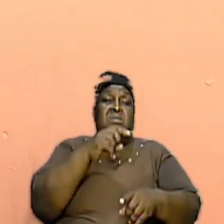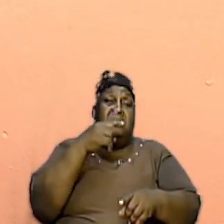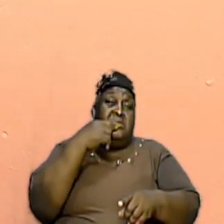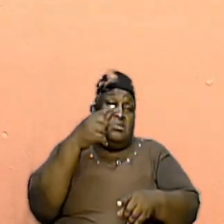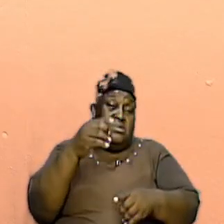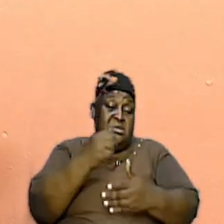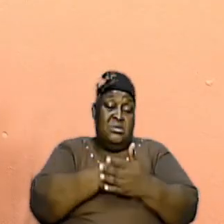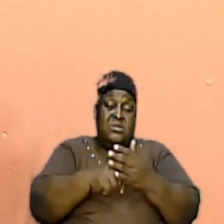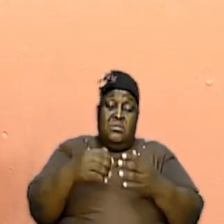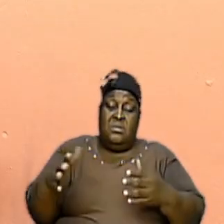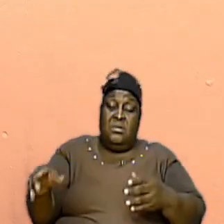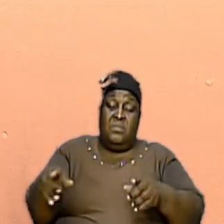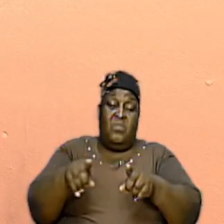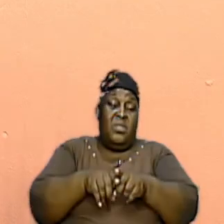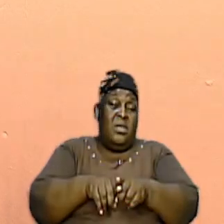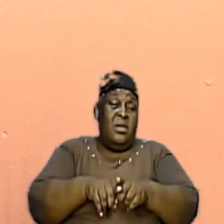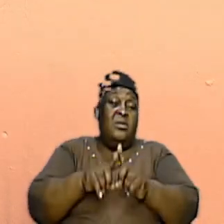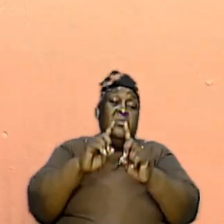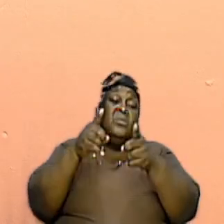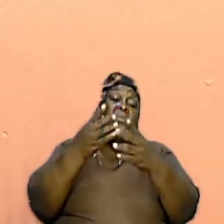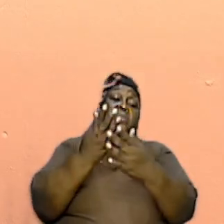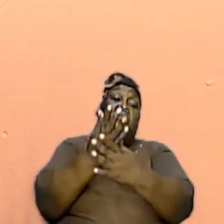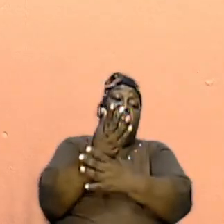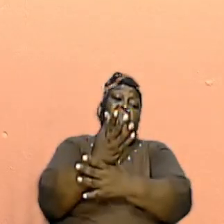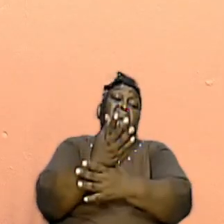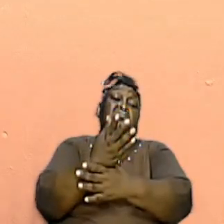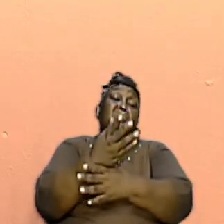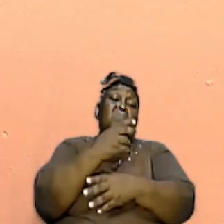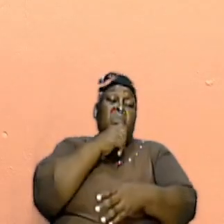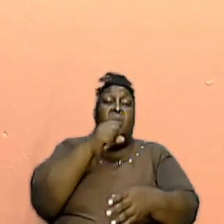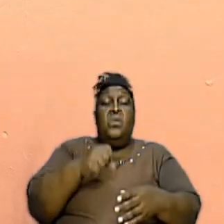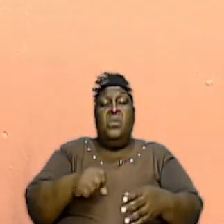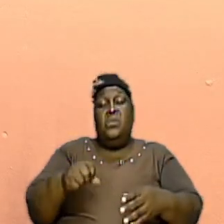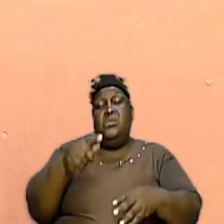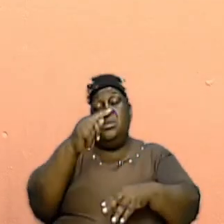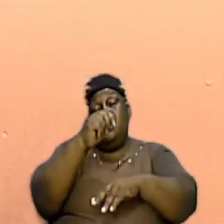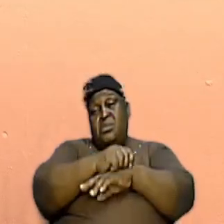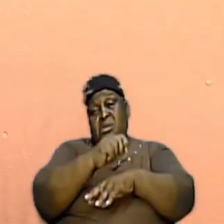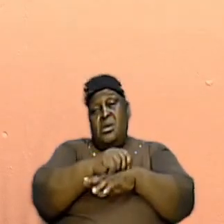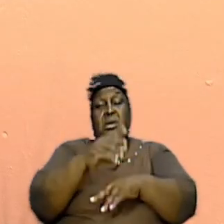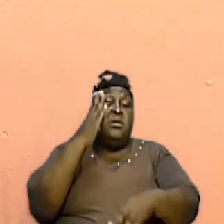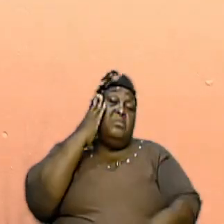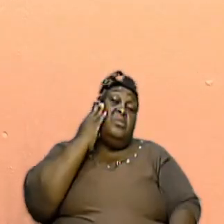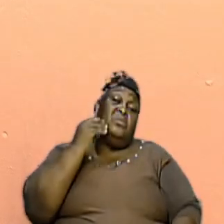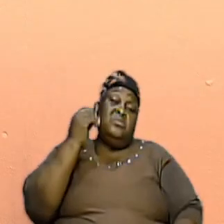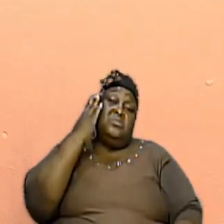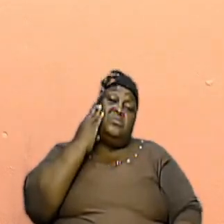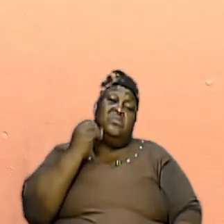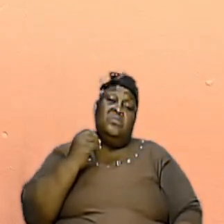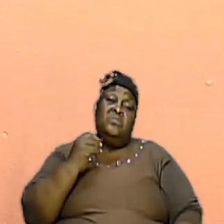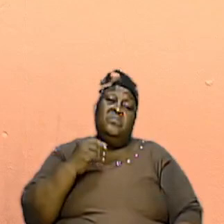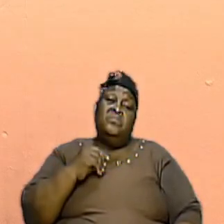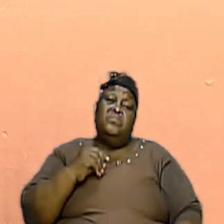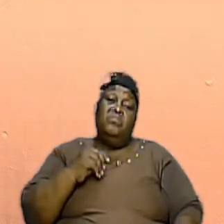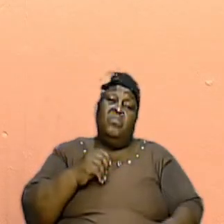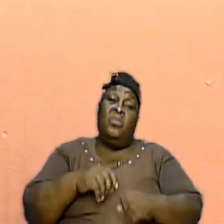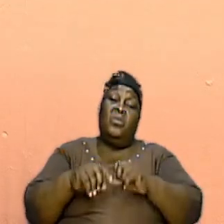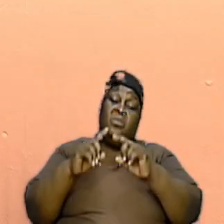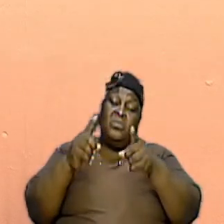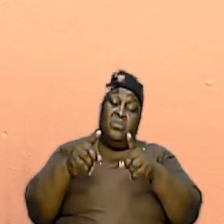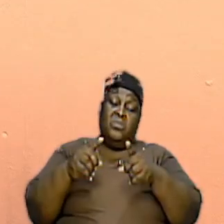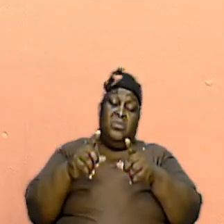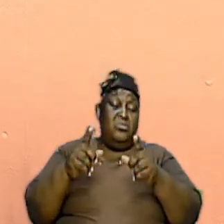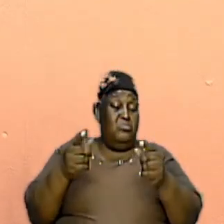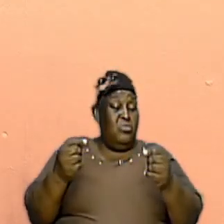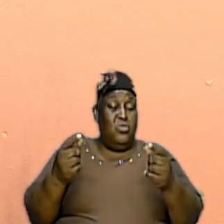make as we went through that old tabernacle experience, and remember, we were doing a study of the tabernacle